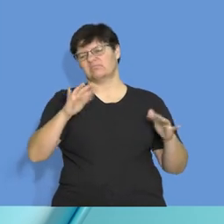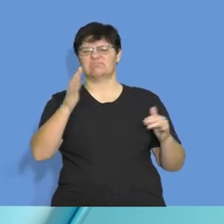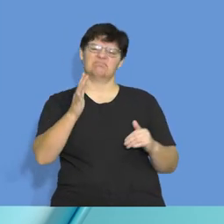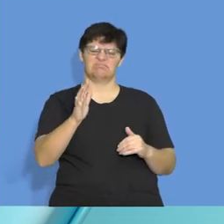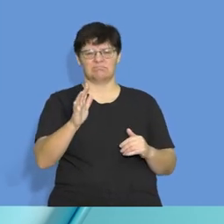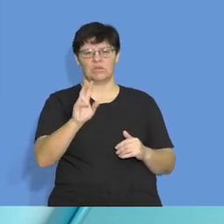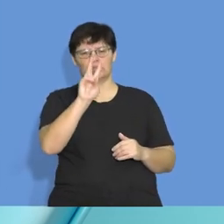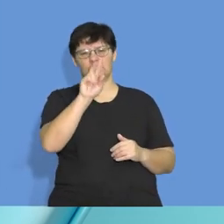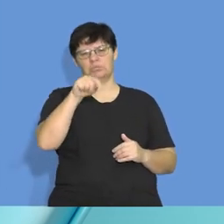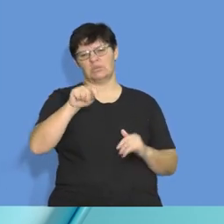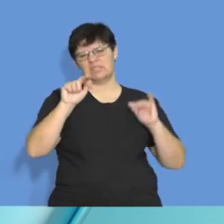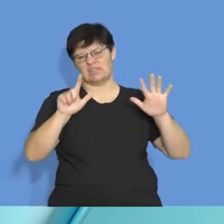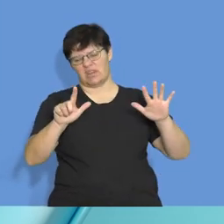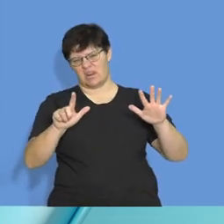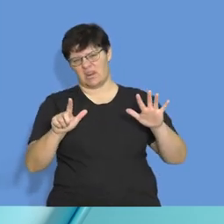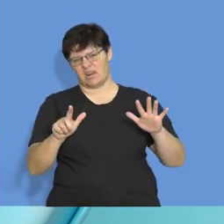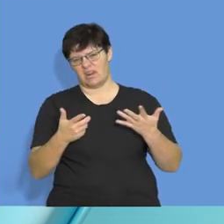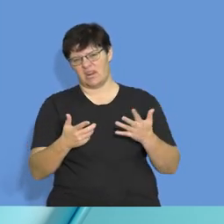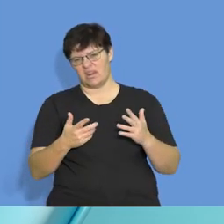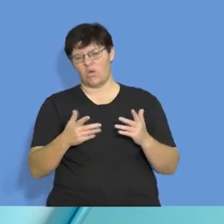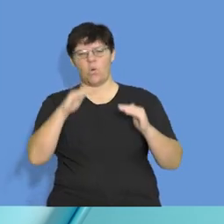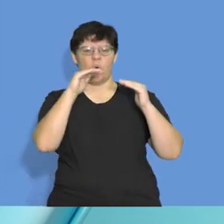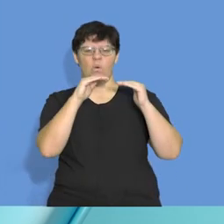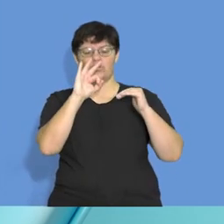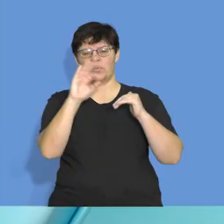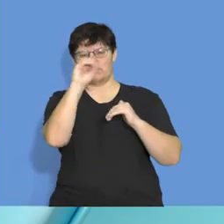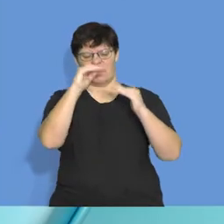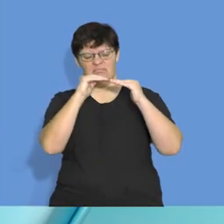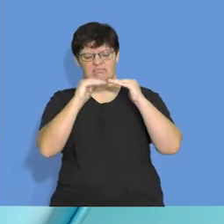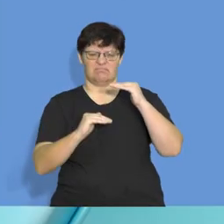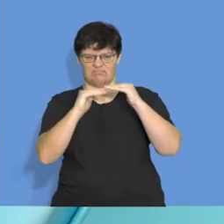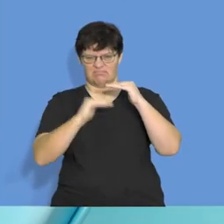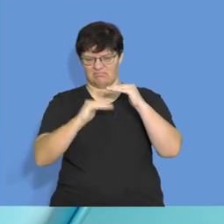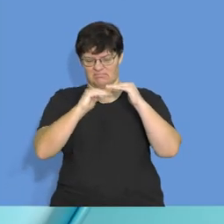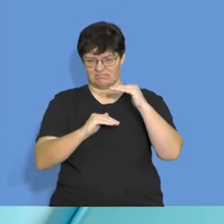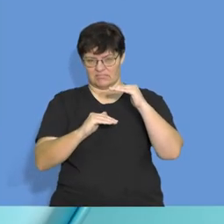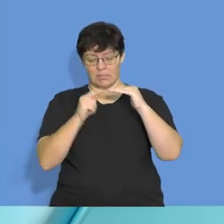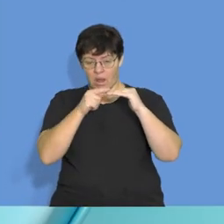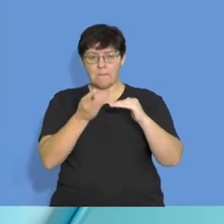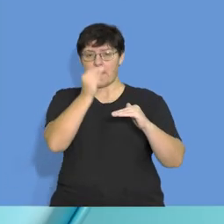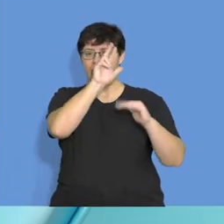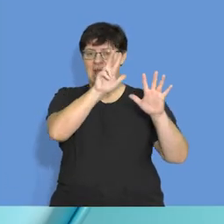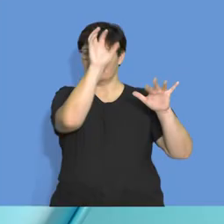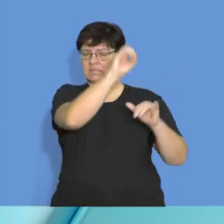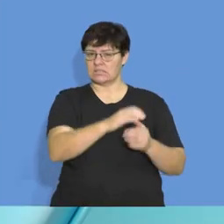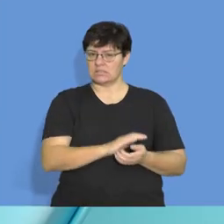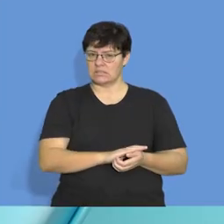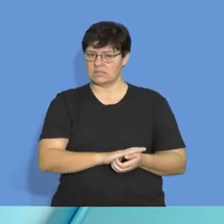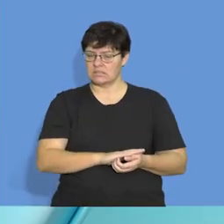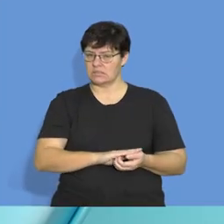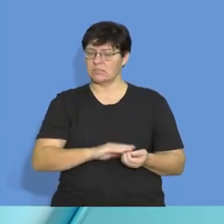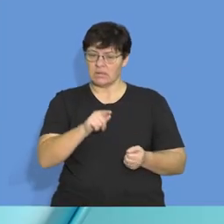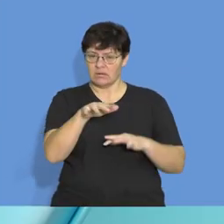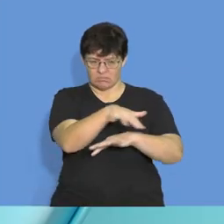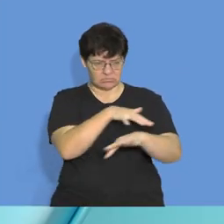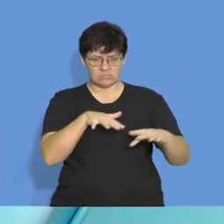2.7 or just under 3%, right? So what we're saying is that under these conditions,